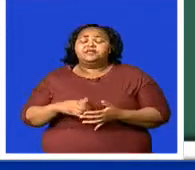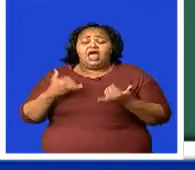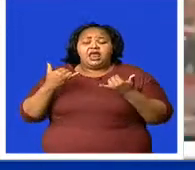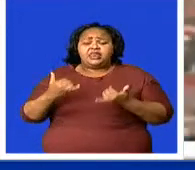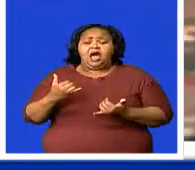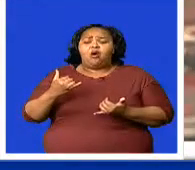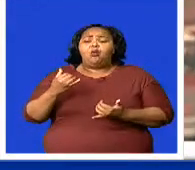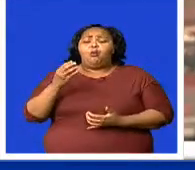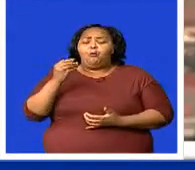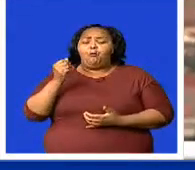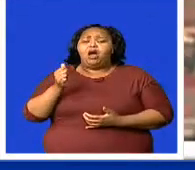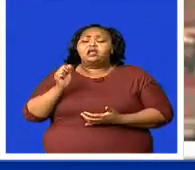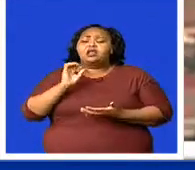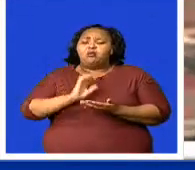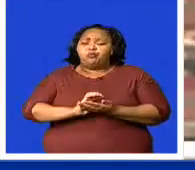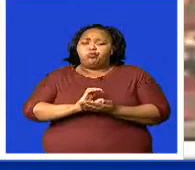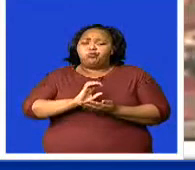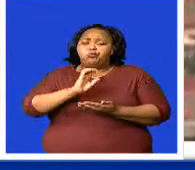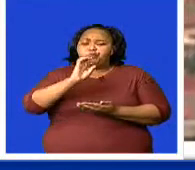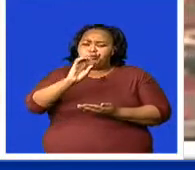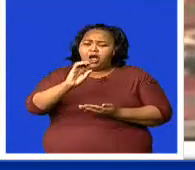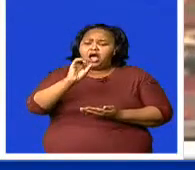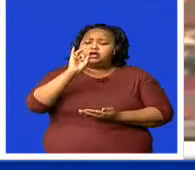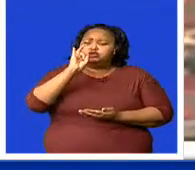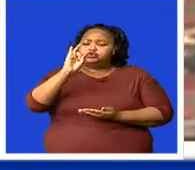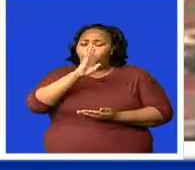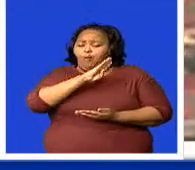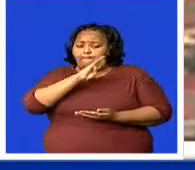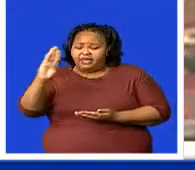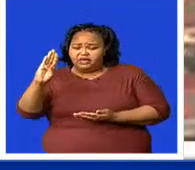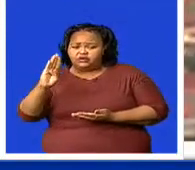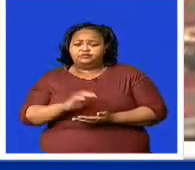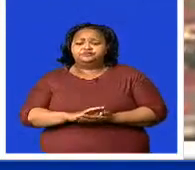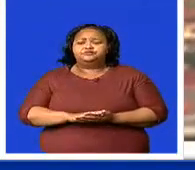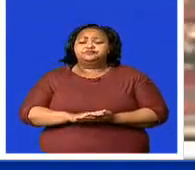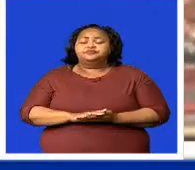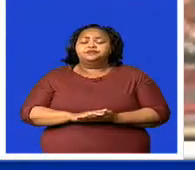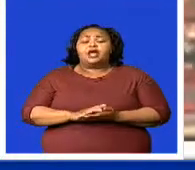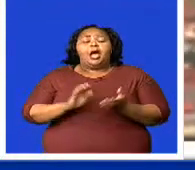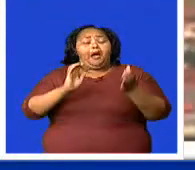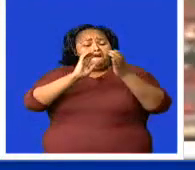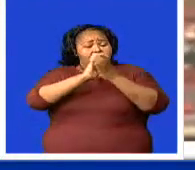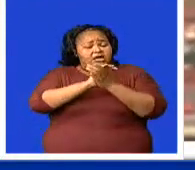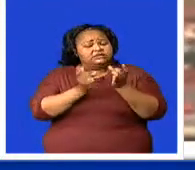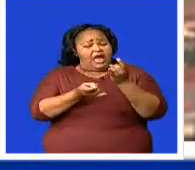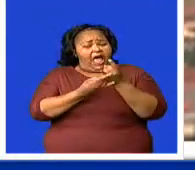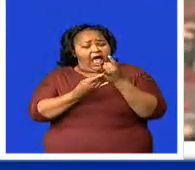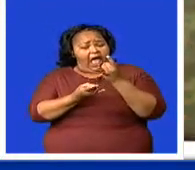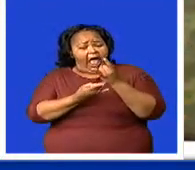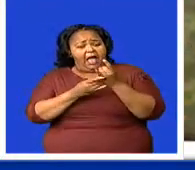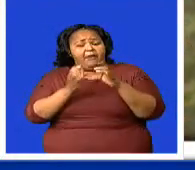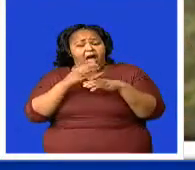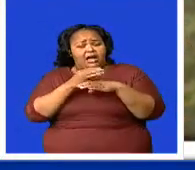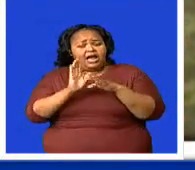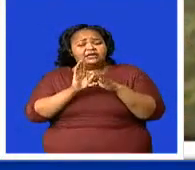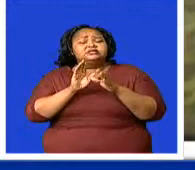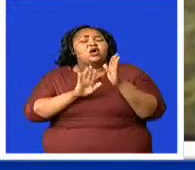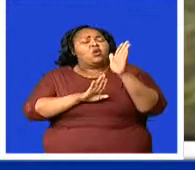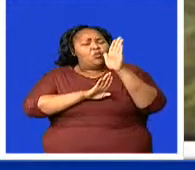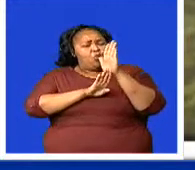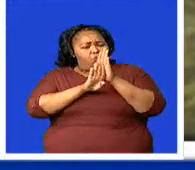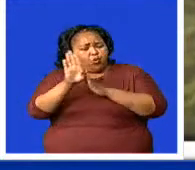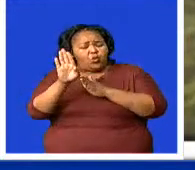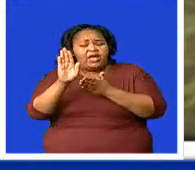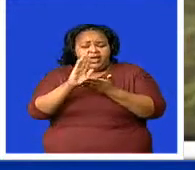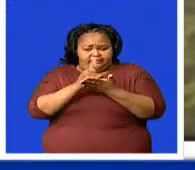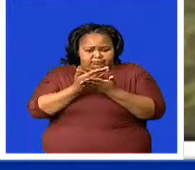The Minister says these partnerships will help the country as it grows and this will be shared during